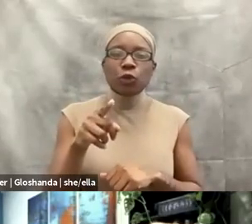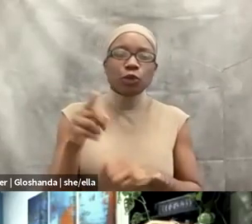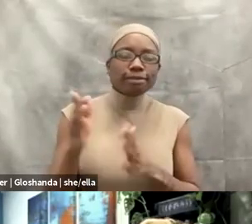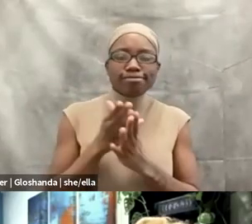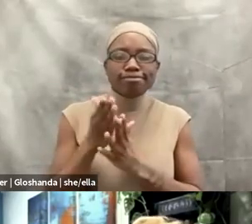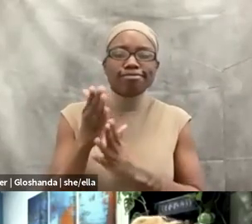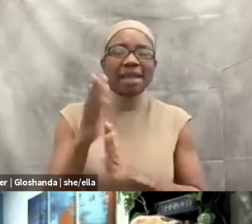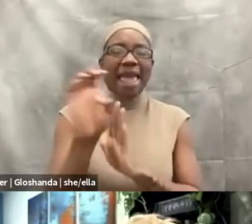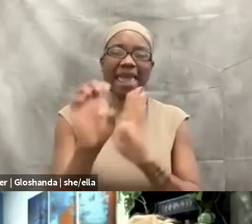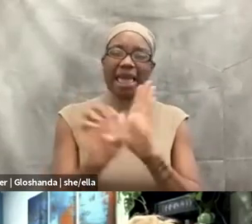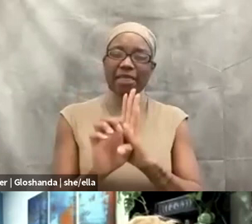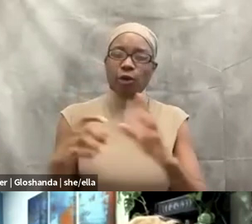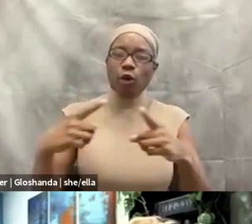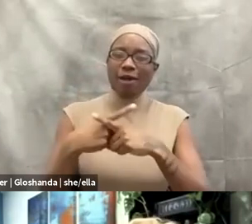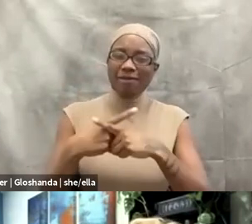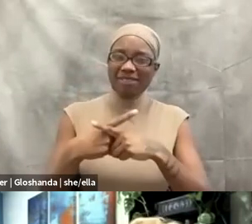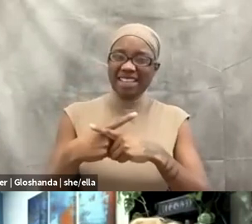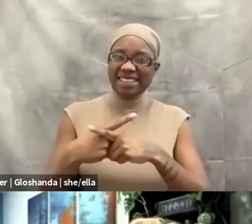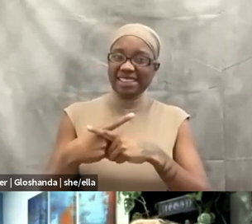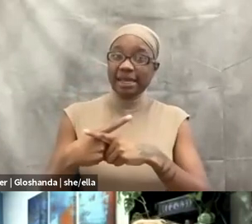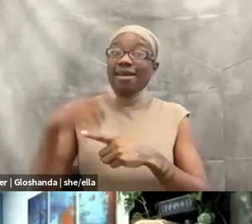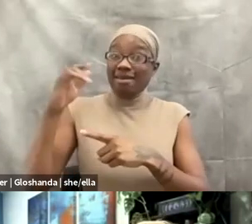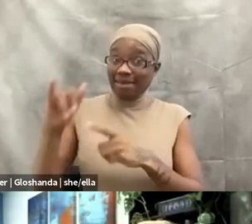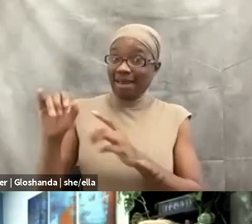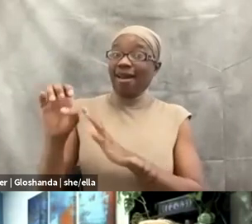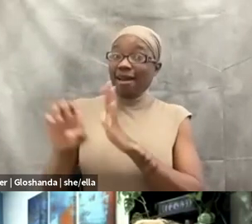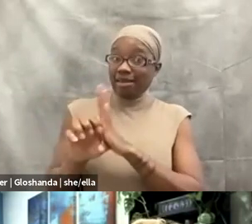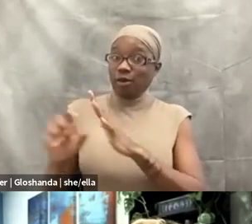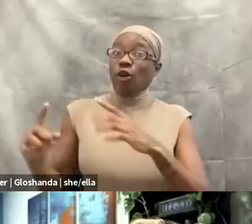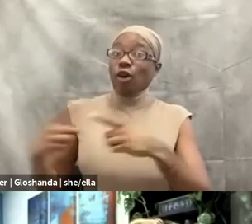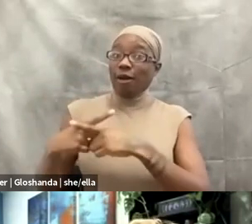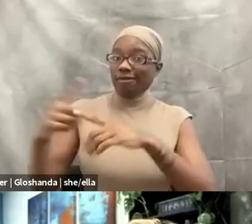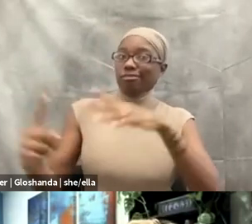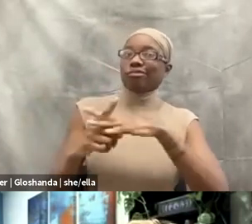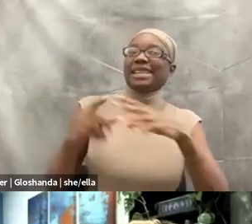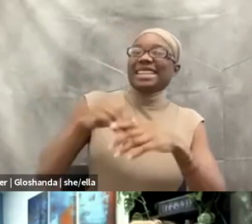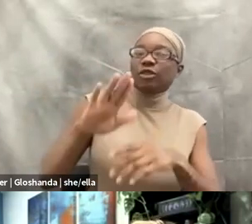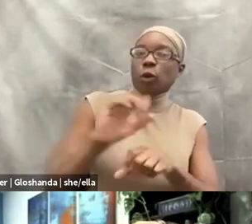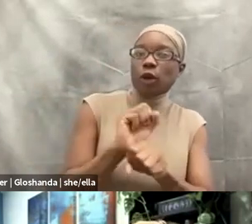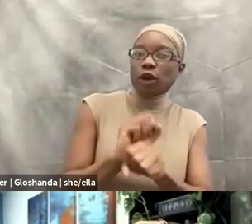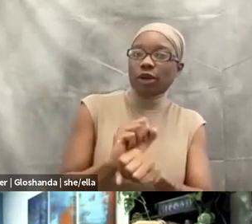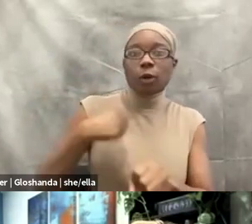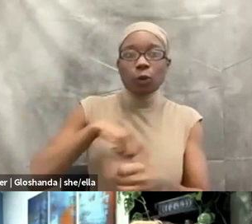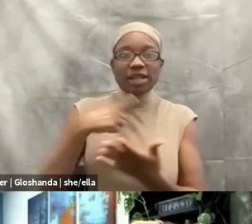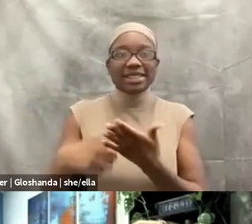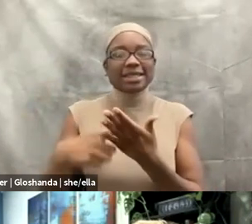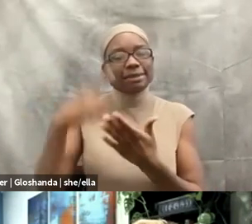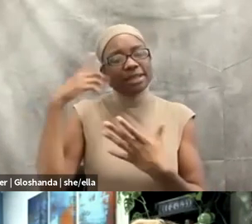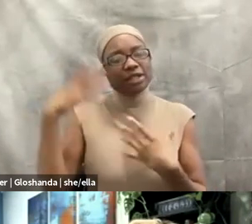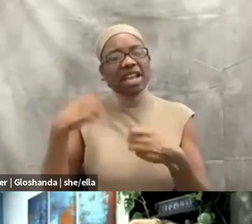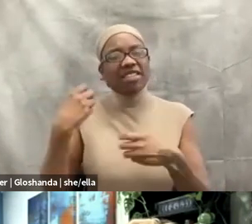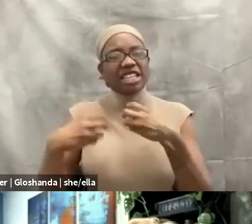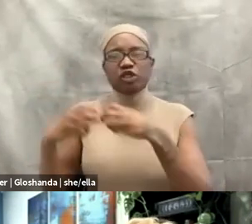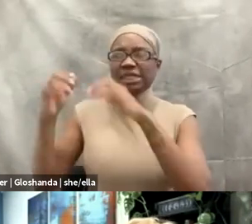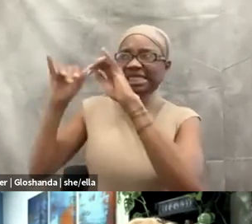that may arise in your work, right? So we're talking about, you mental health issues in this system and how it's impacted and everyone's talked